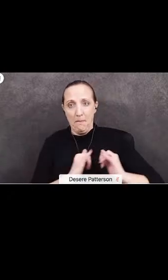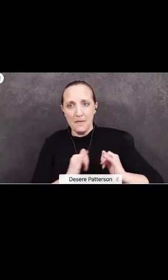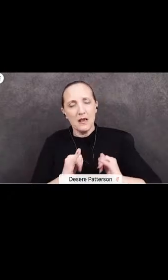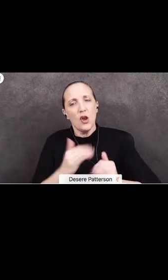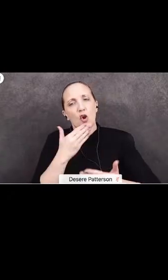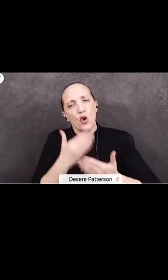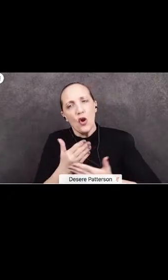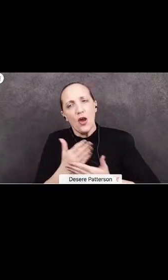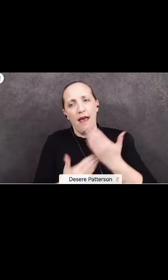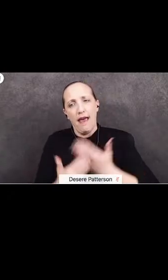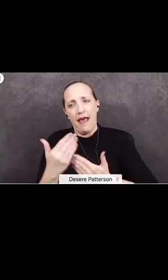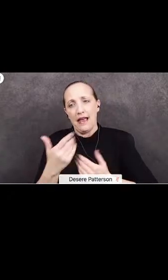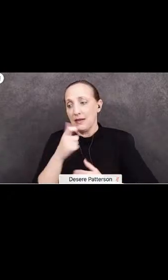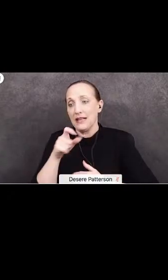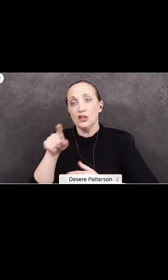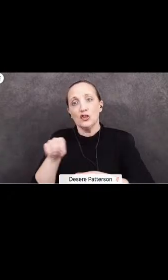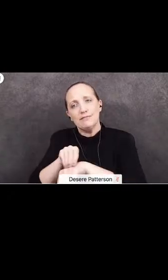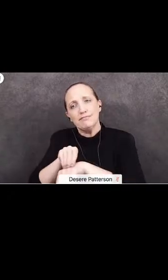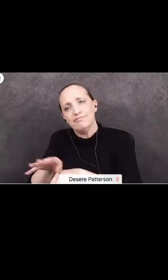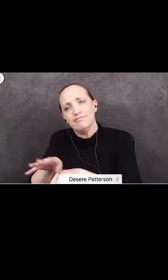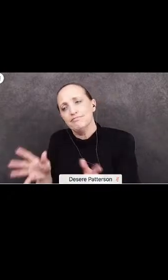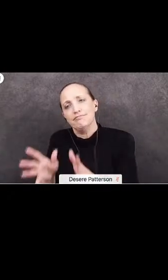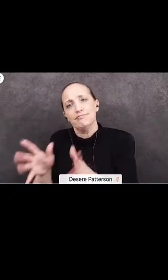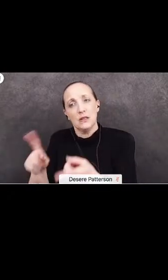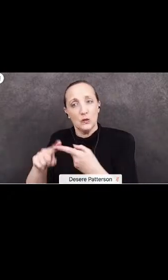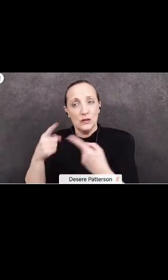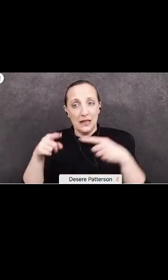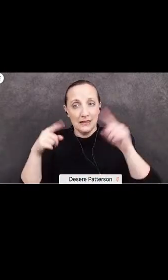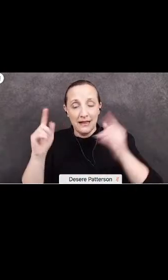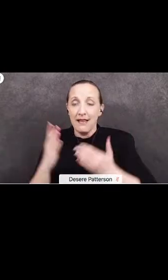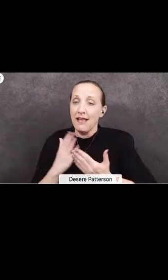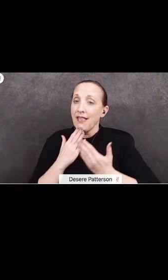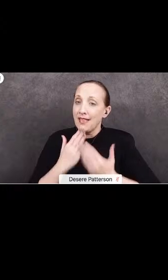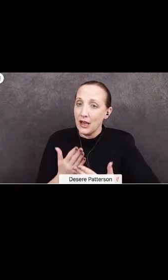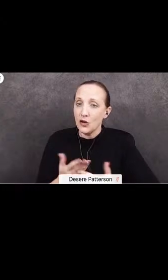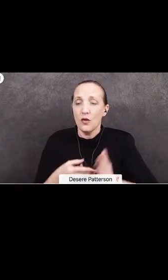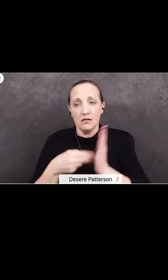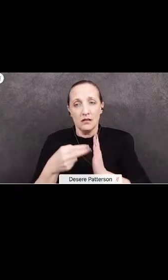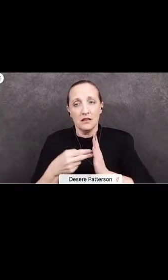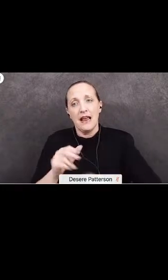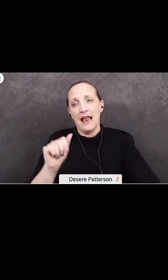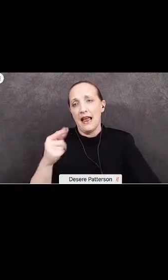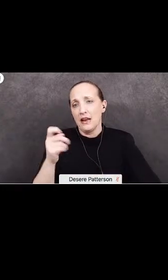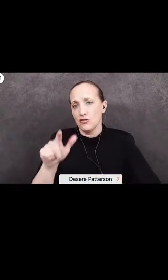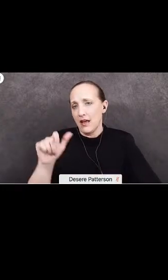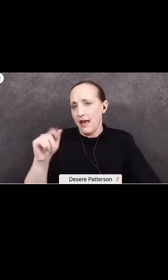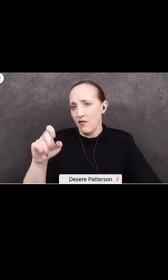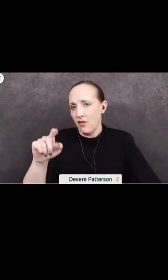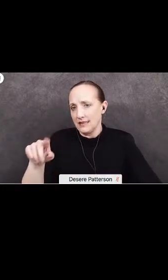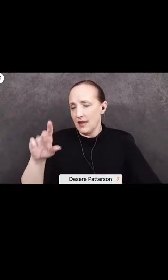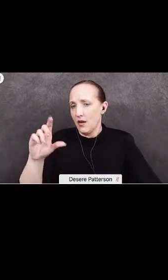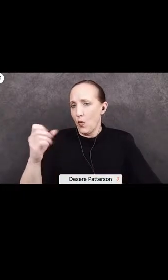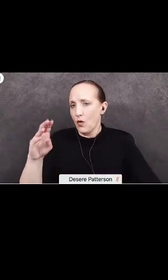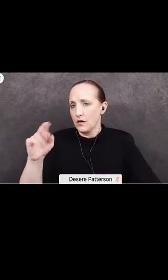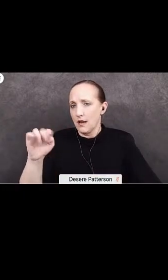good hands because she will inspire them to succeed. Thank you. Sincerely, Angel Alves Guardano.